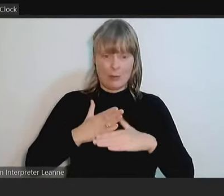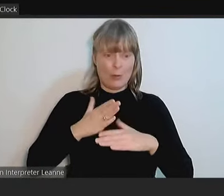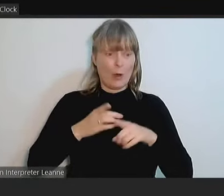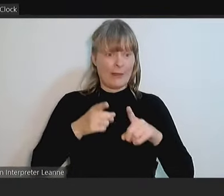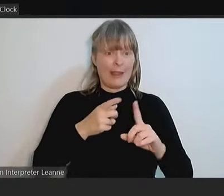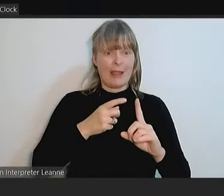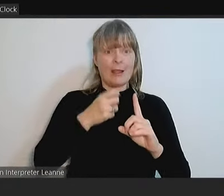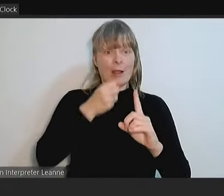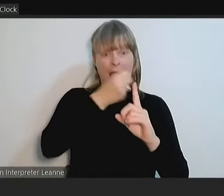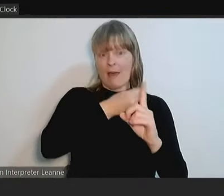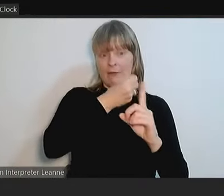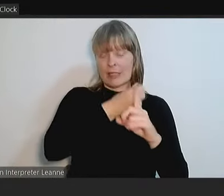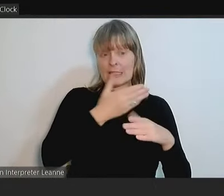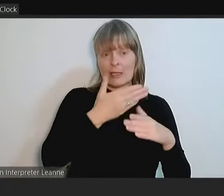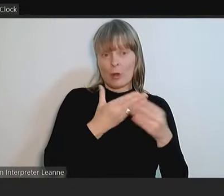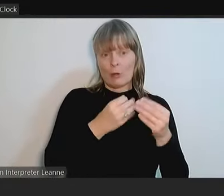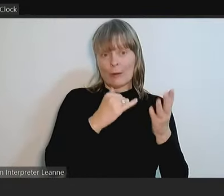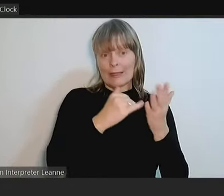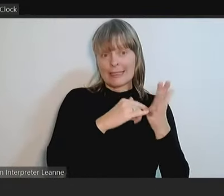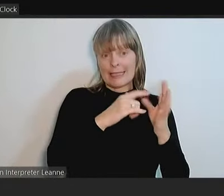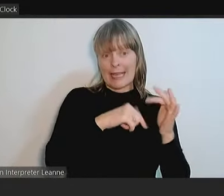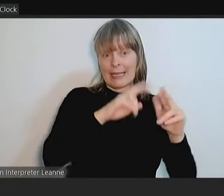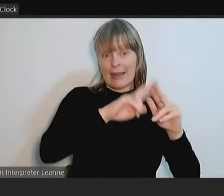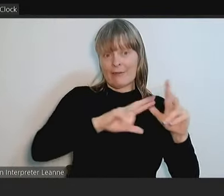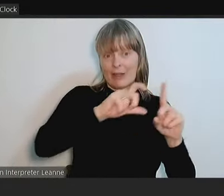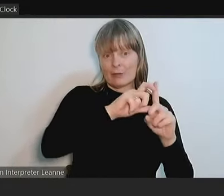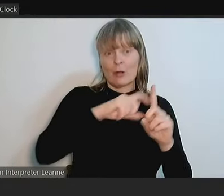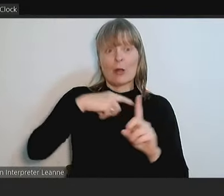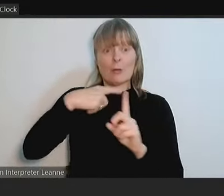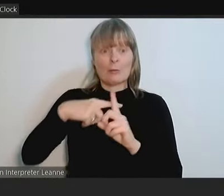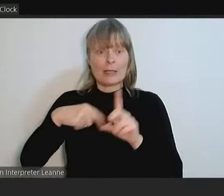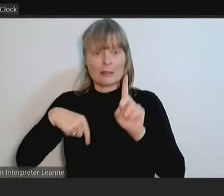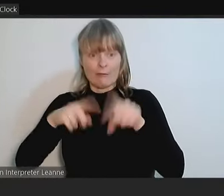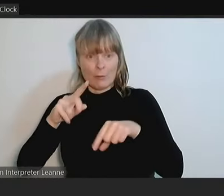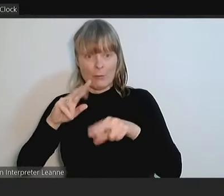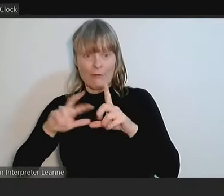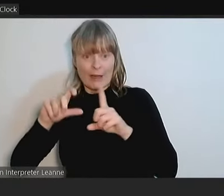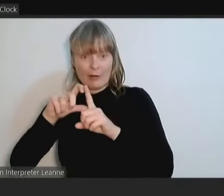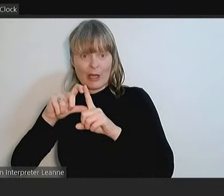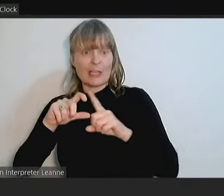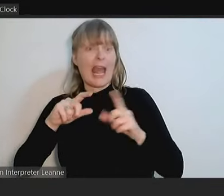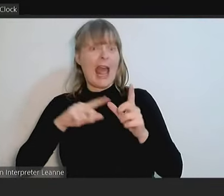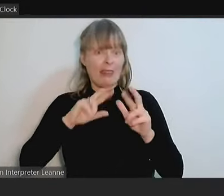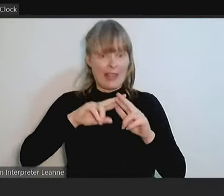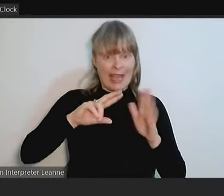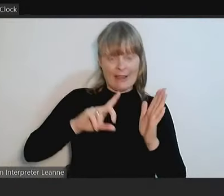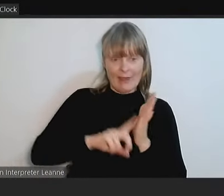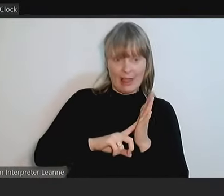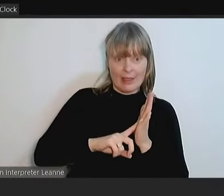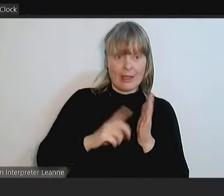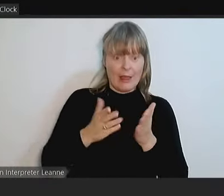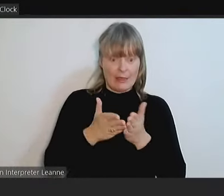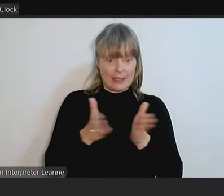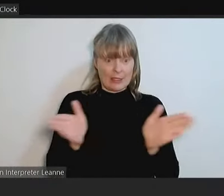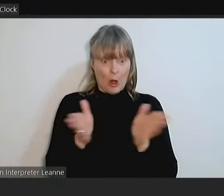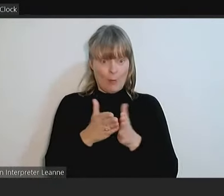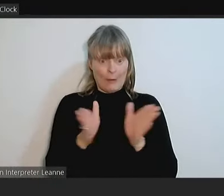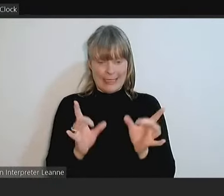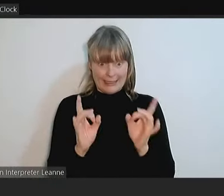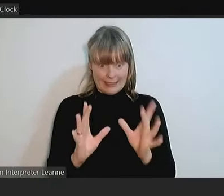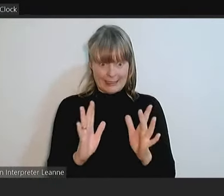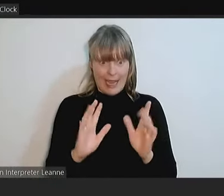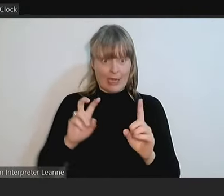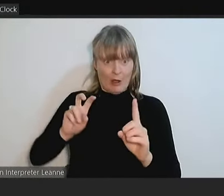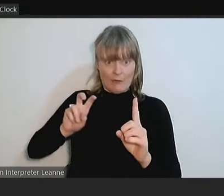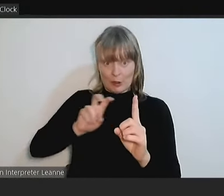the state and federal. Plus the Football Federation, Victoria and the AFL. Scoping is the commencement of a journey. I wish to